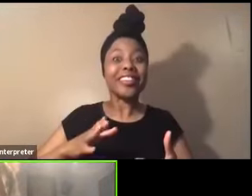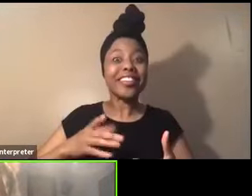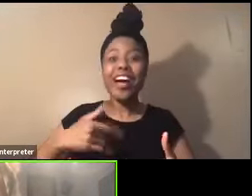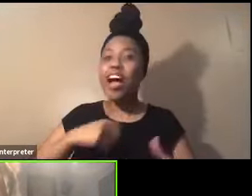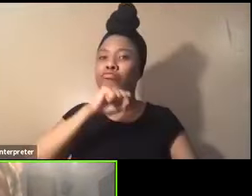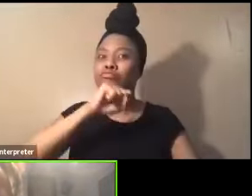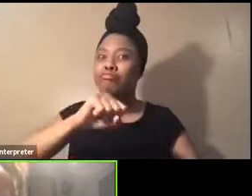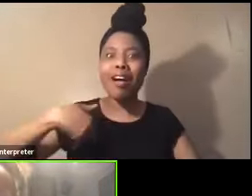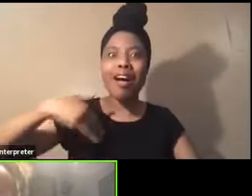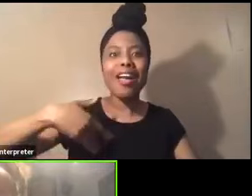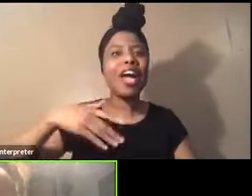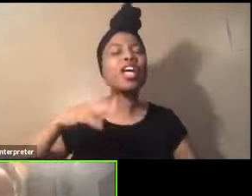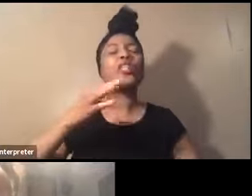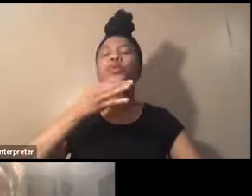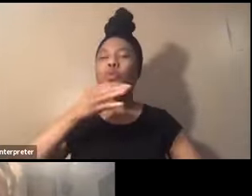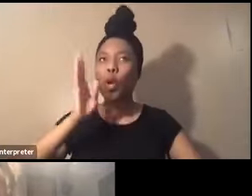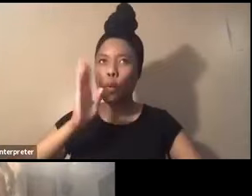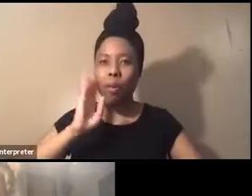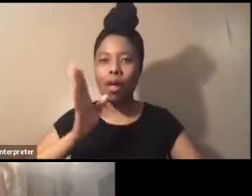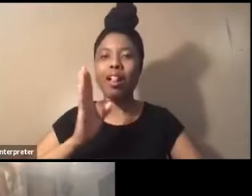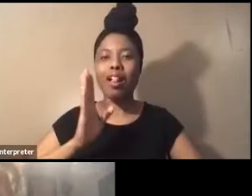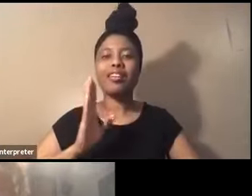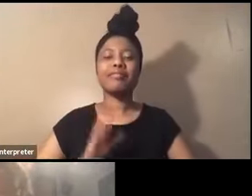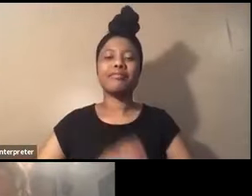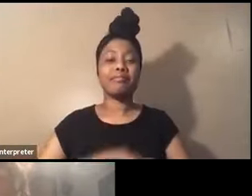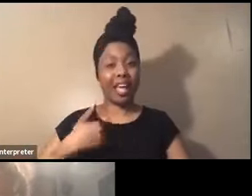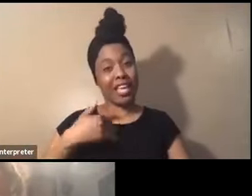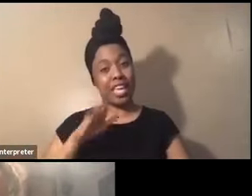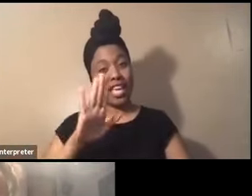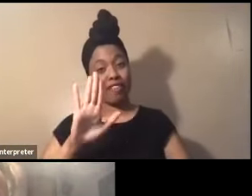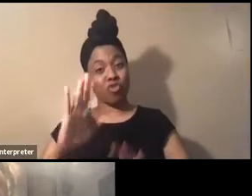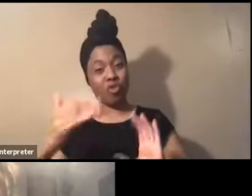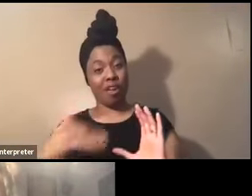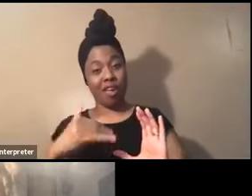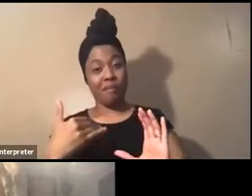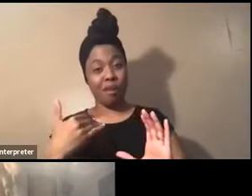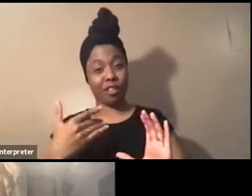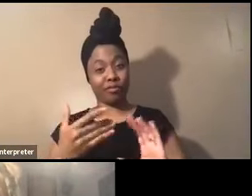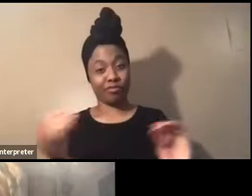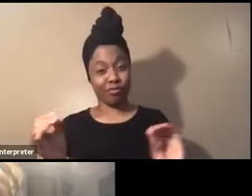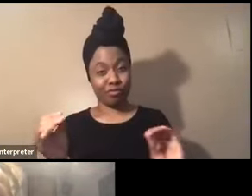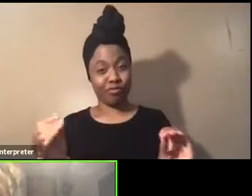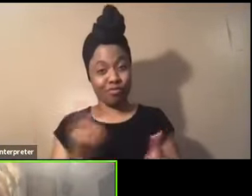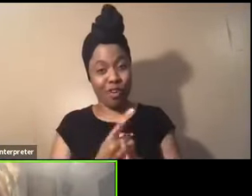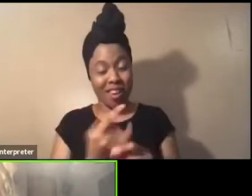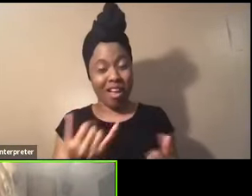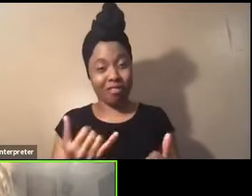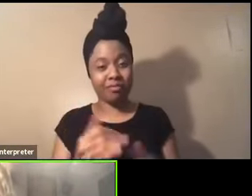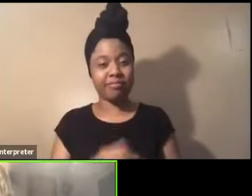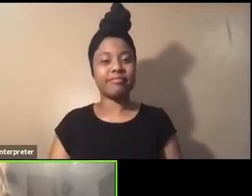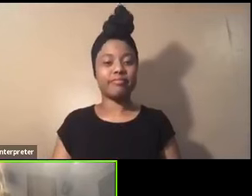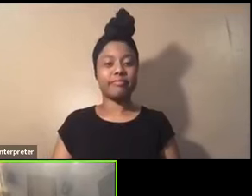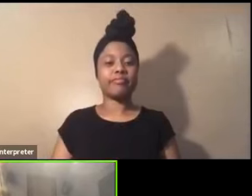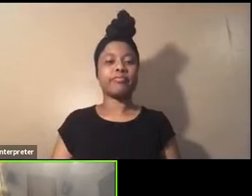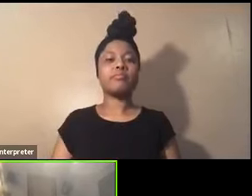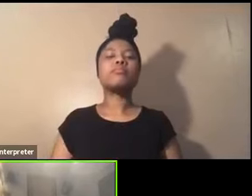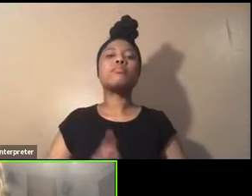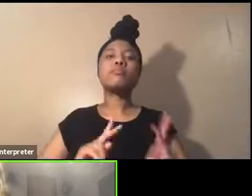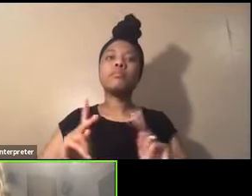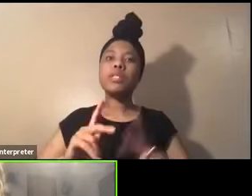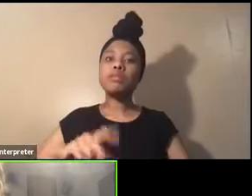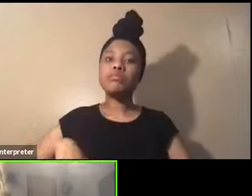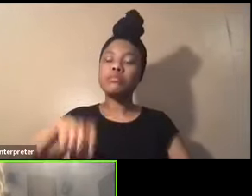It's coming. It's coming. I have your email now, so no excuse. So people need to know about the